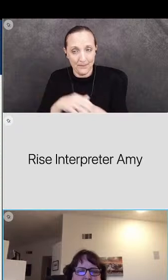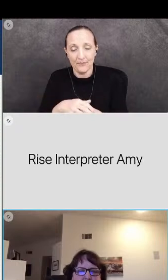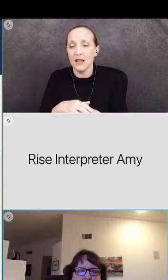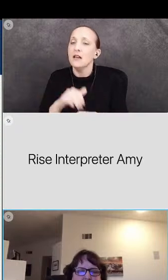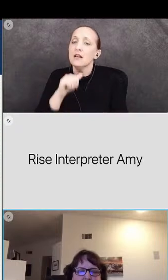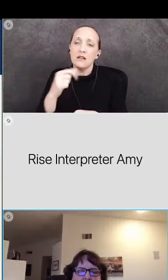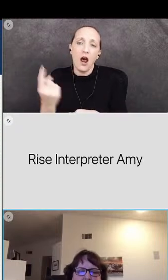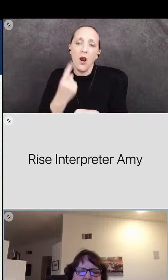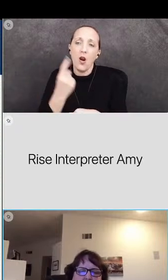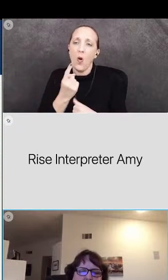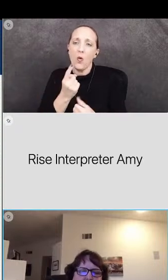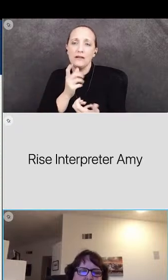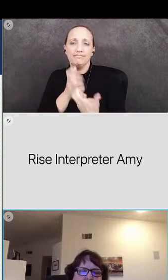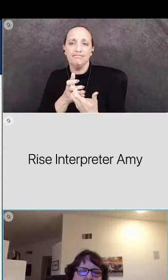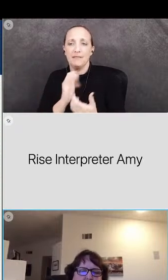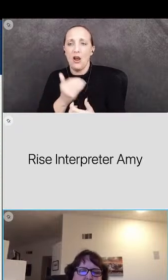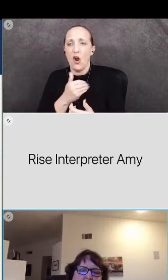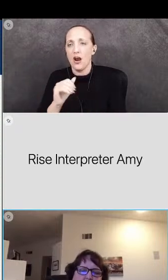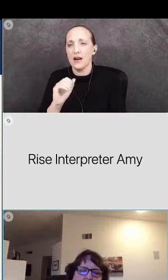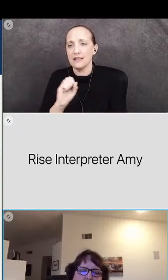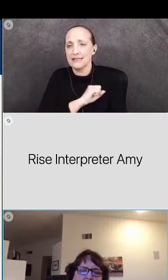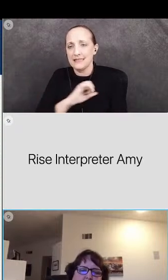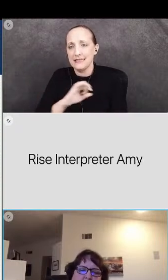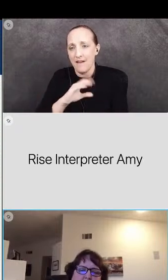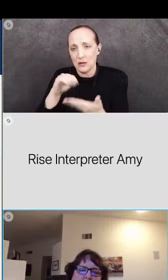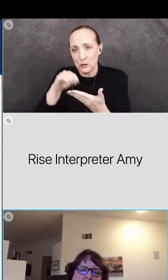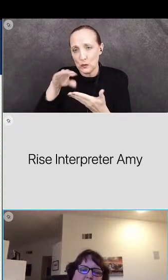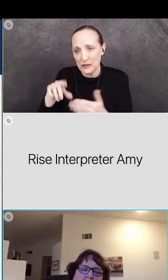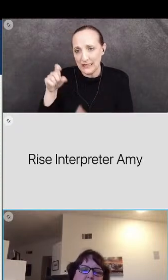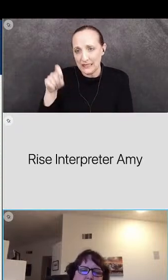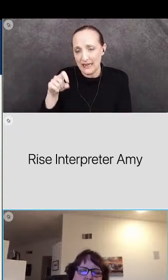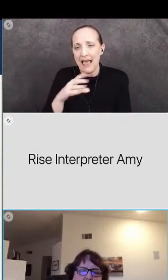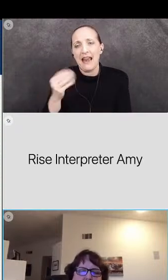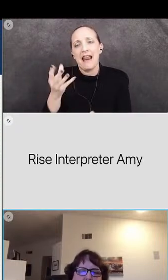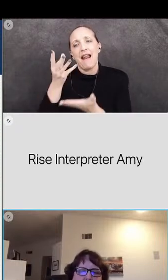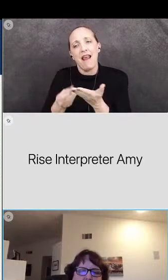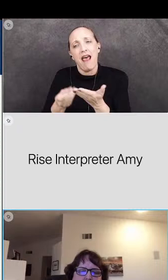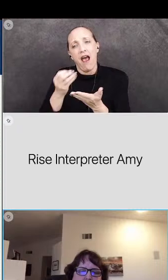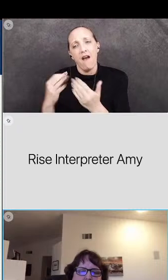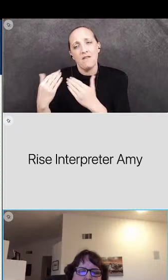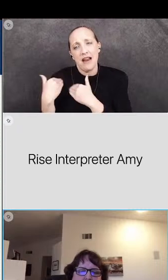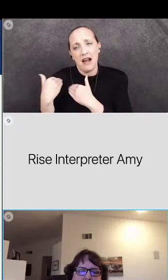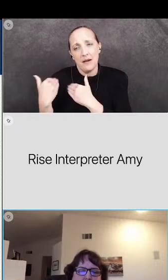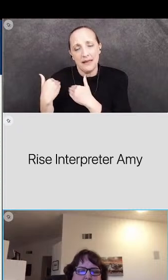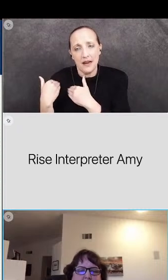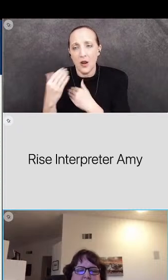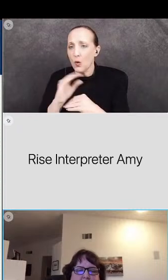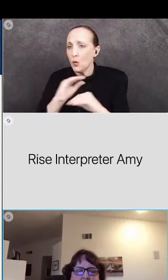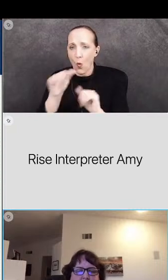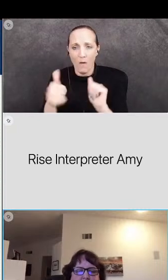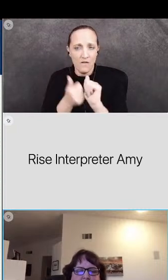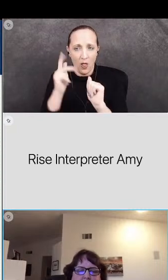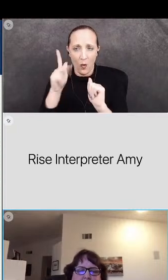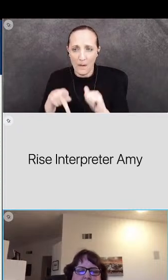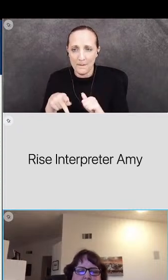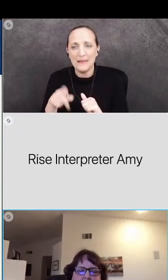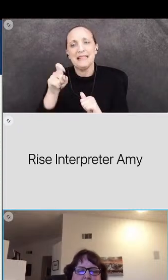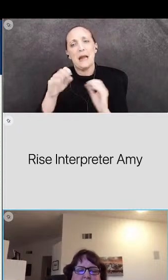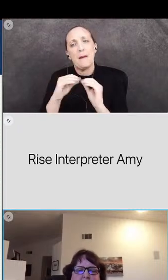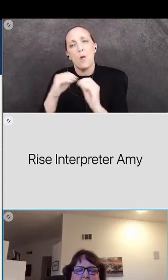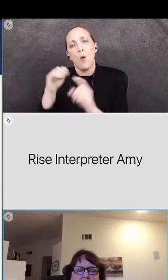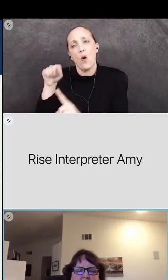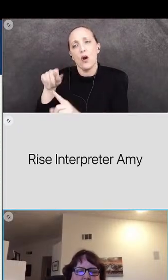staff or student needs it has shown a lack of accountability with with follow-up not occurring a need for more classified training